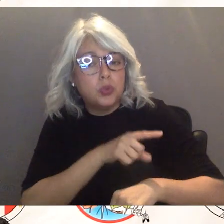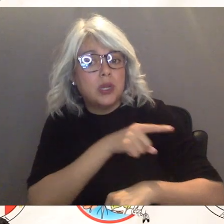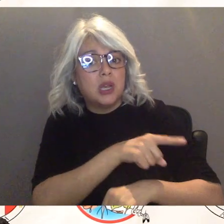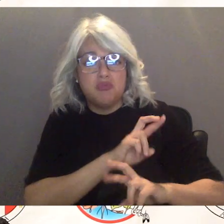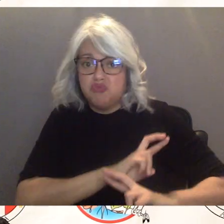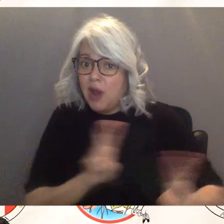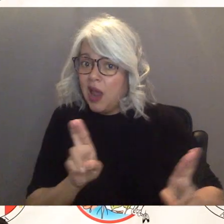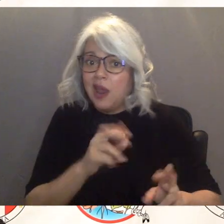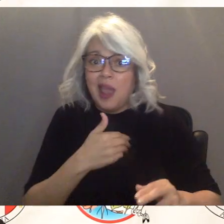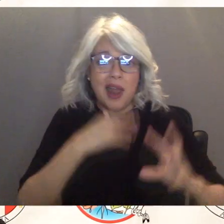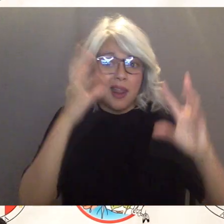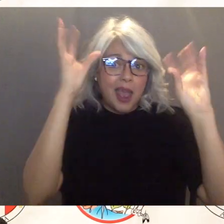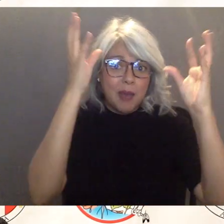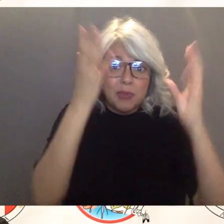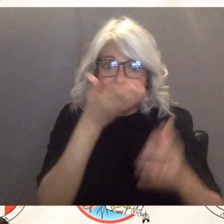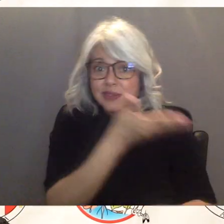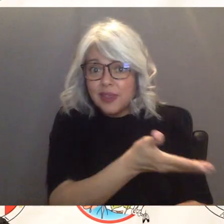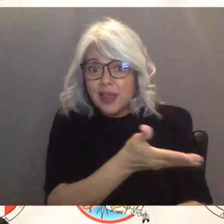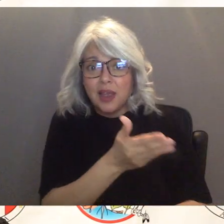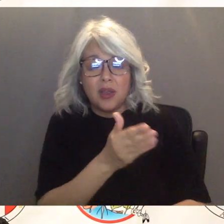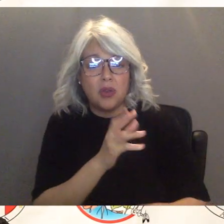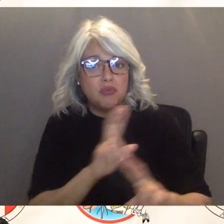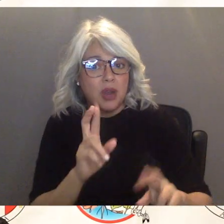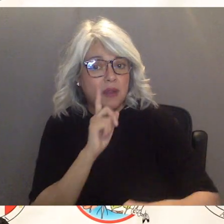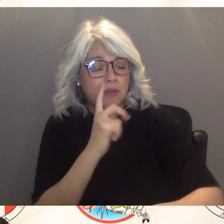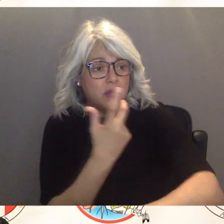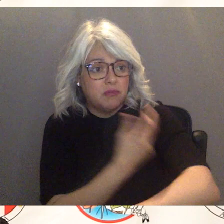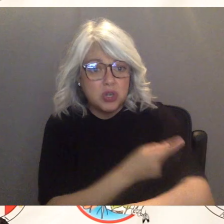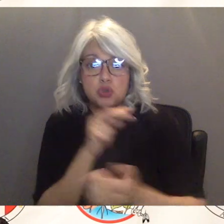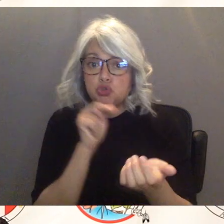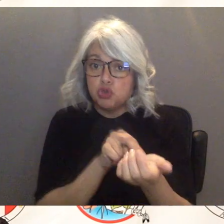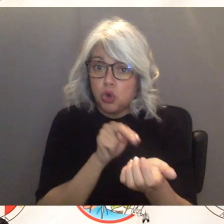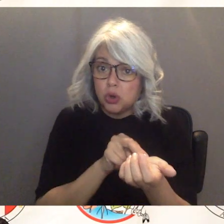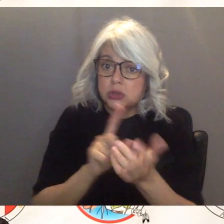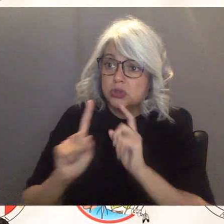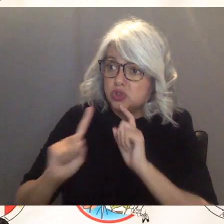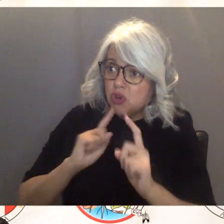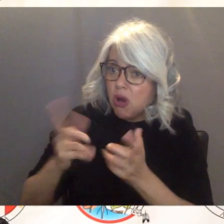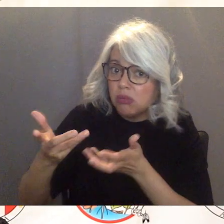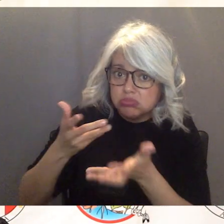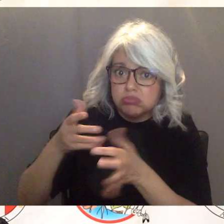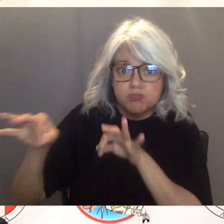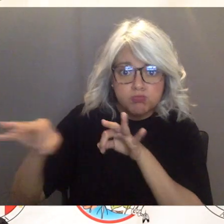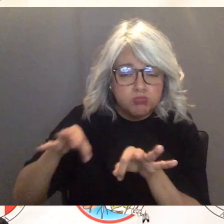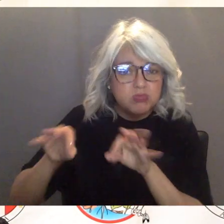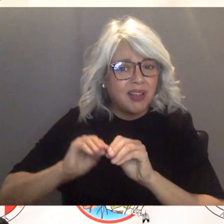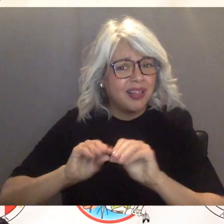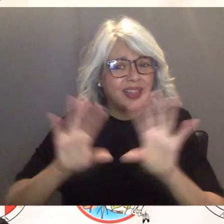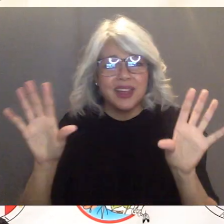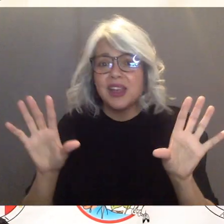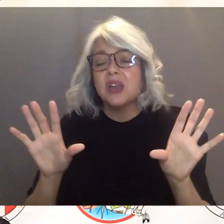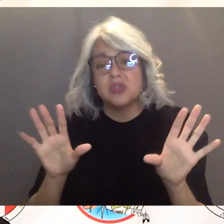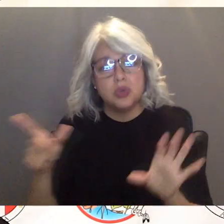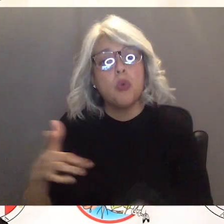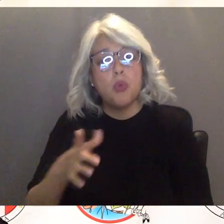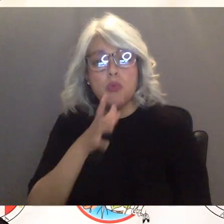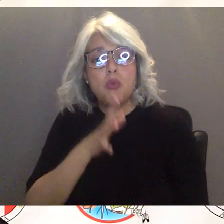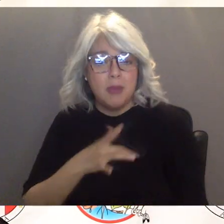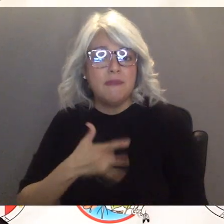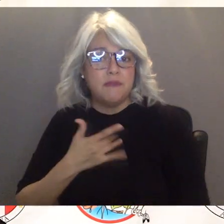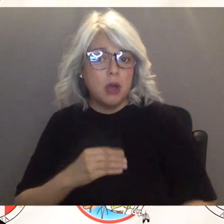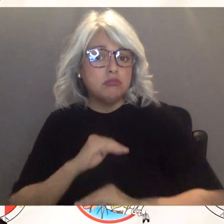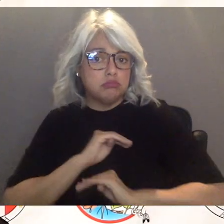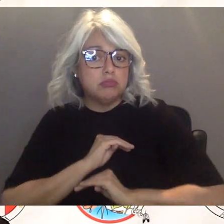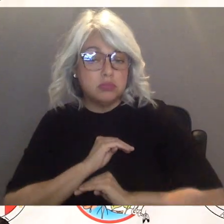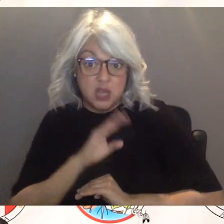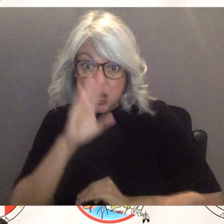and our nurses addressed it very well i think the situation was addressed and um as a matter of fact we do have an ambulance